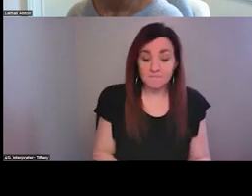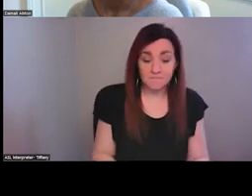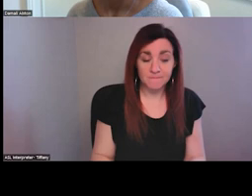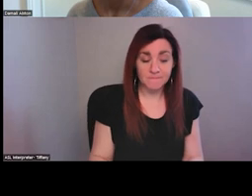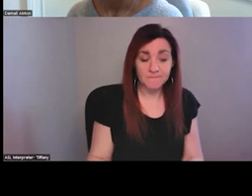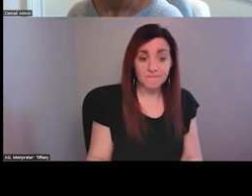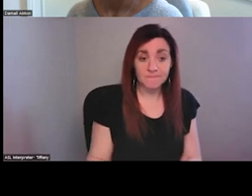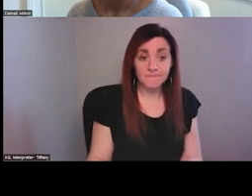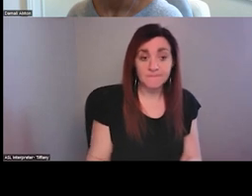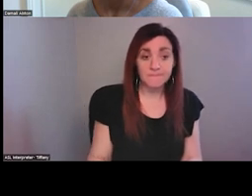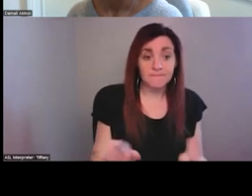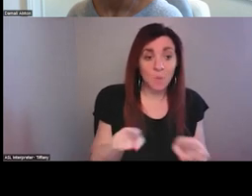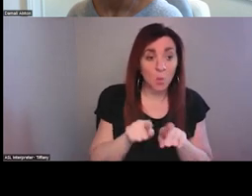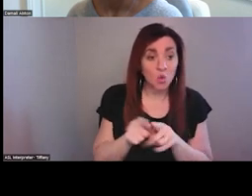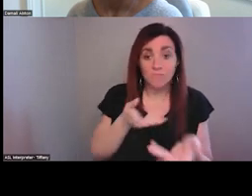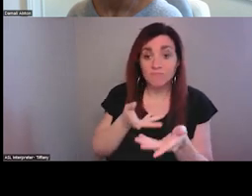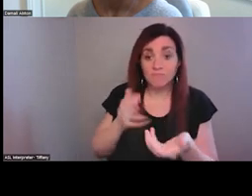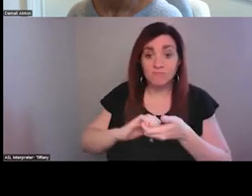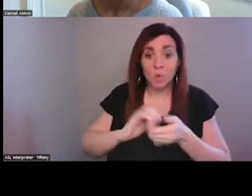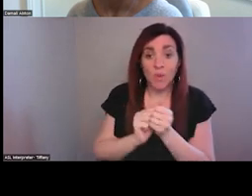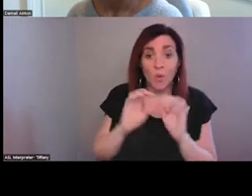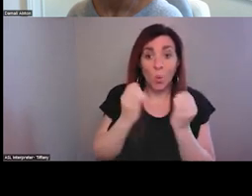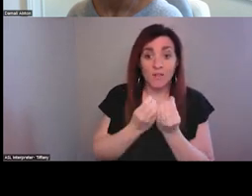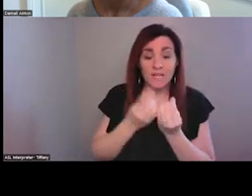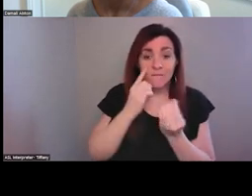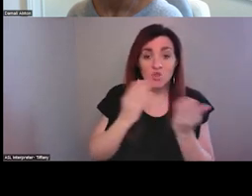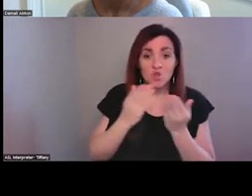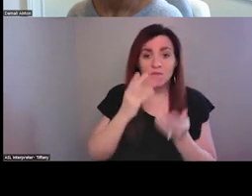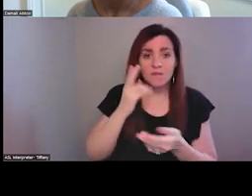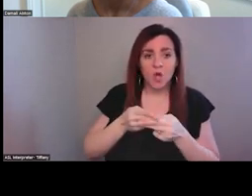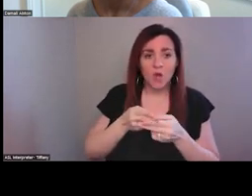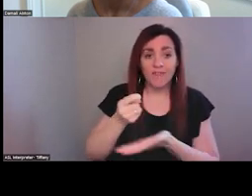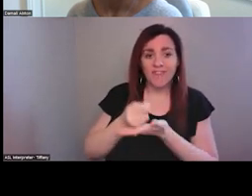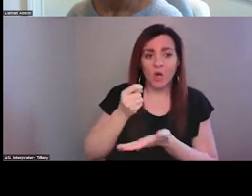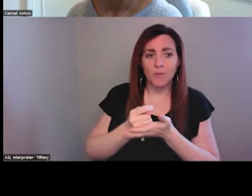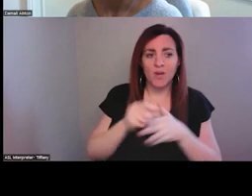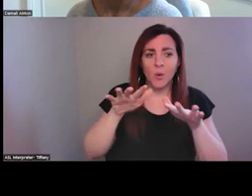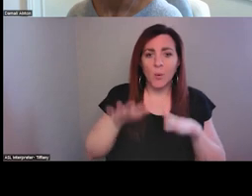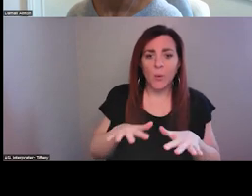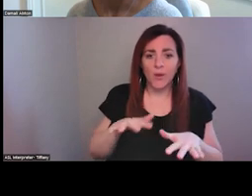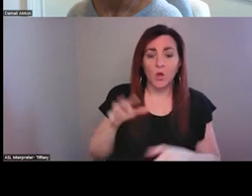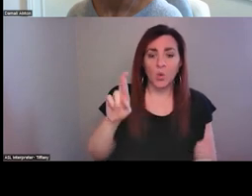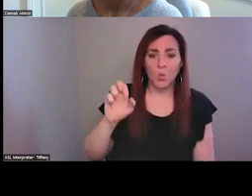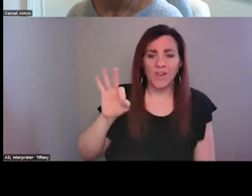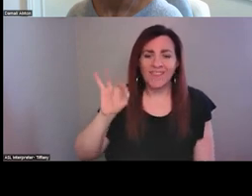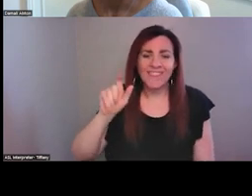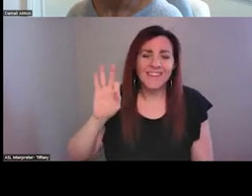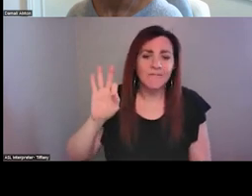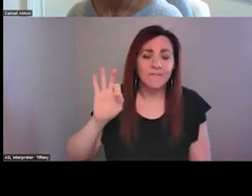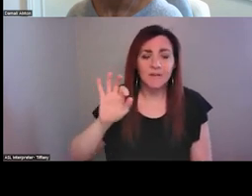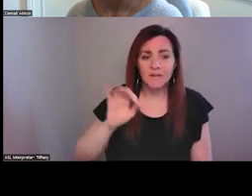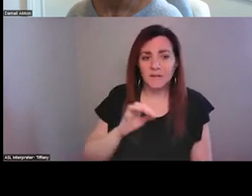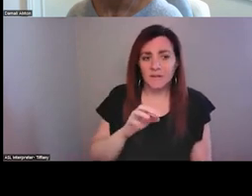also have worked with an organization for a service called therapeutic relief, which can be deployed for